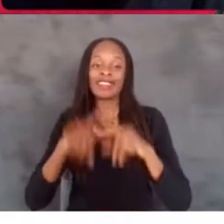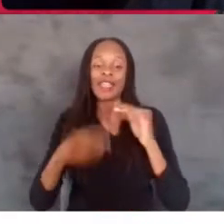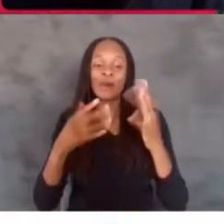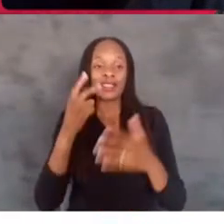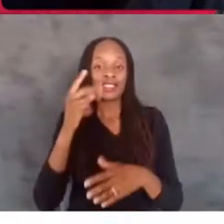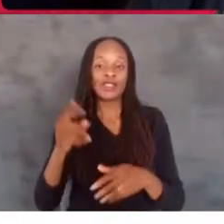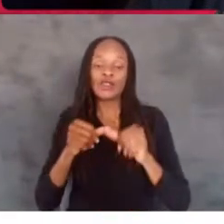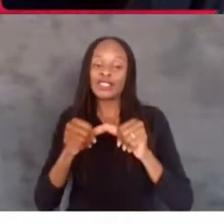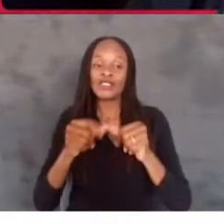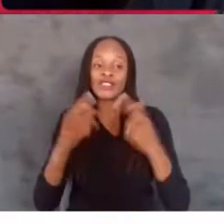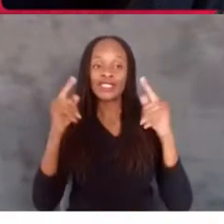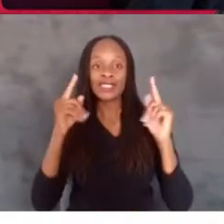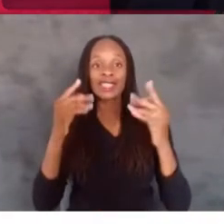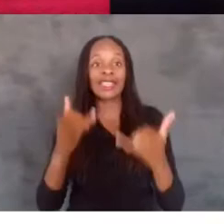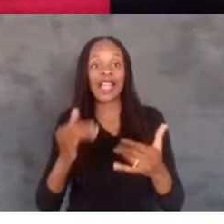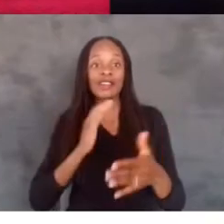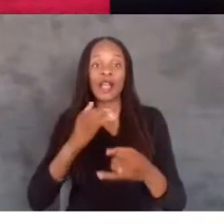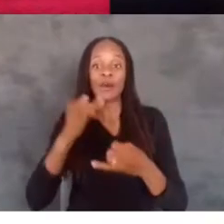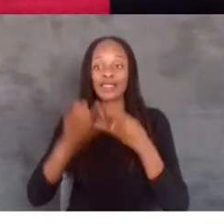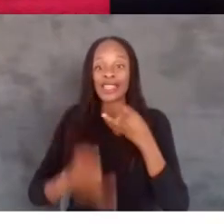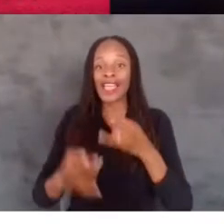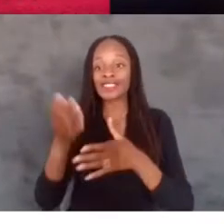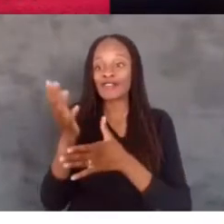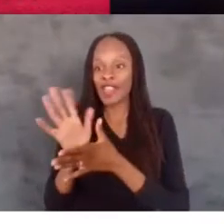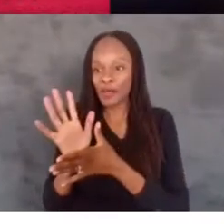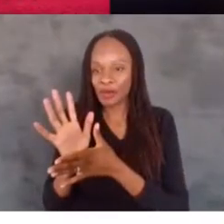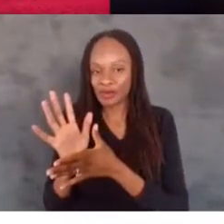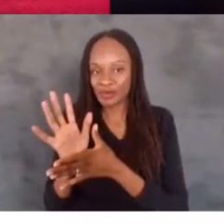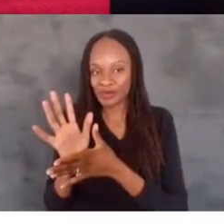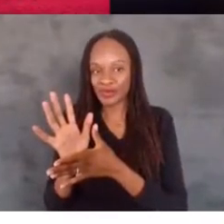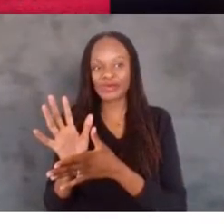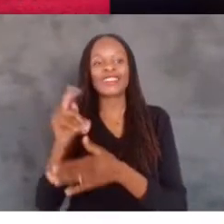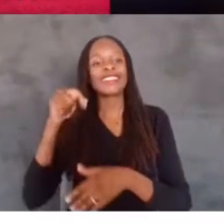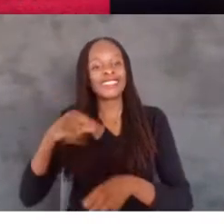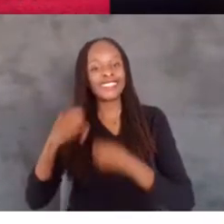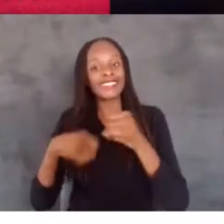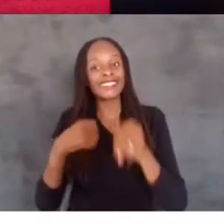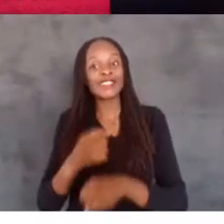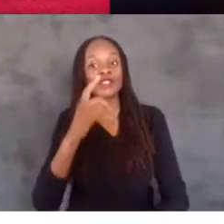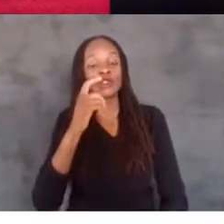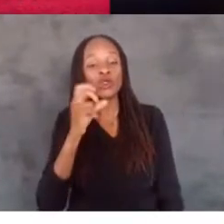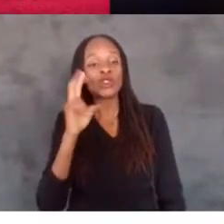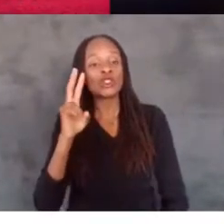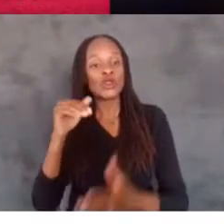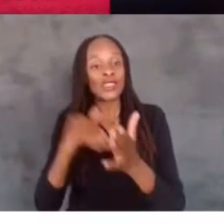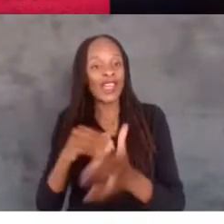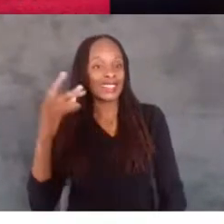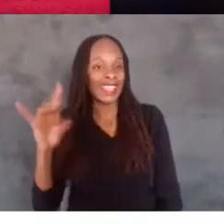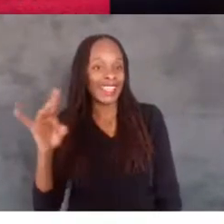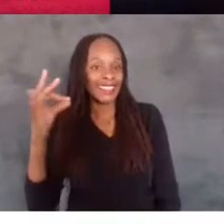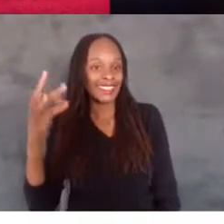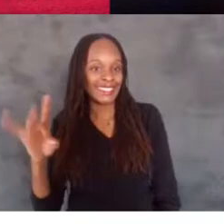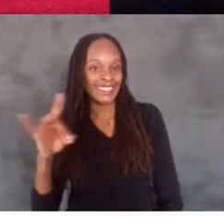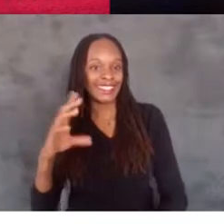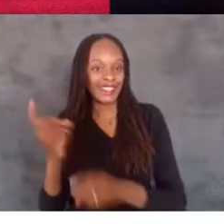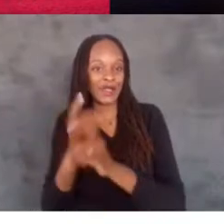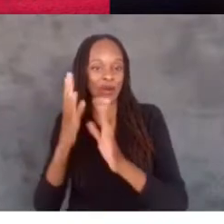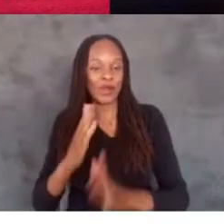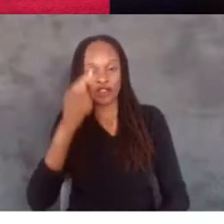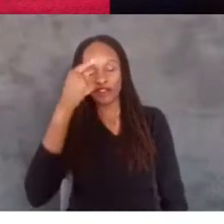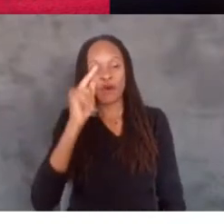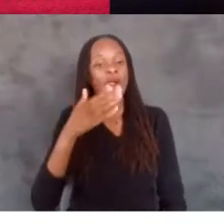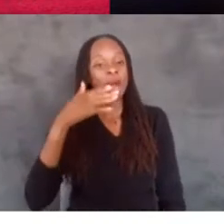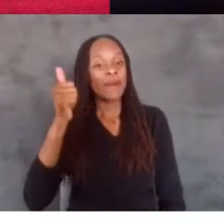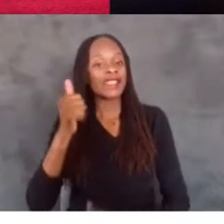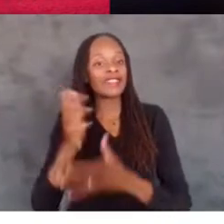we are up to our last film. And this year was our 2018 winner of Best Film,